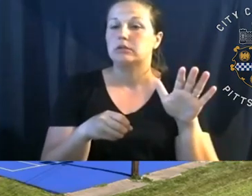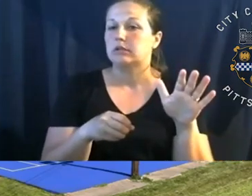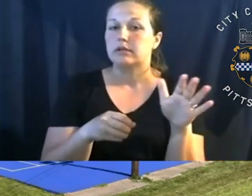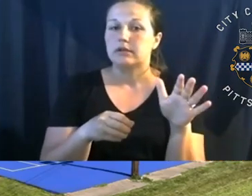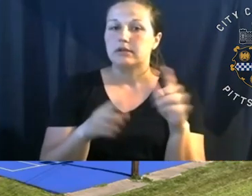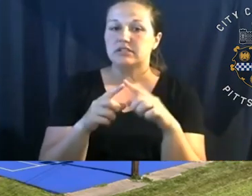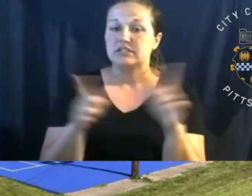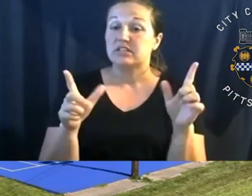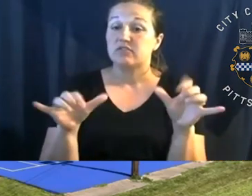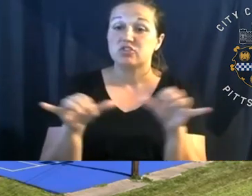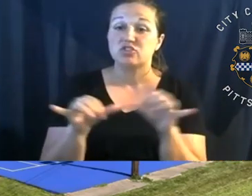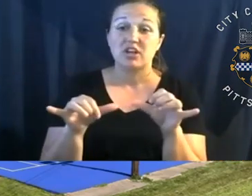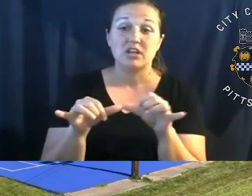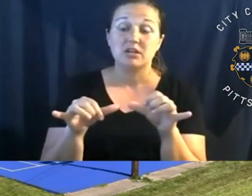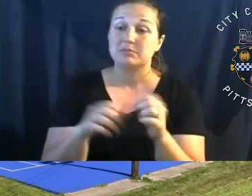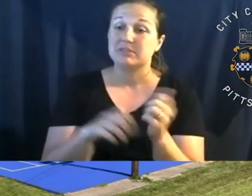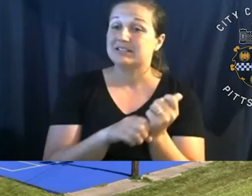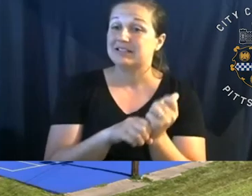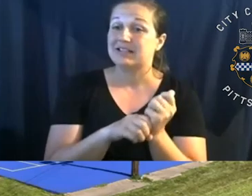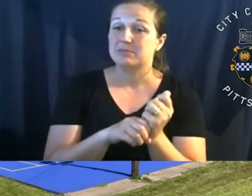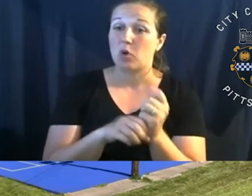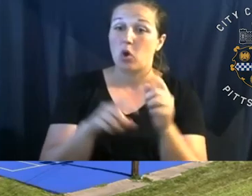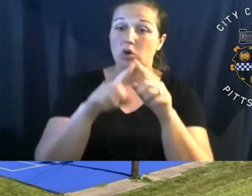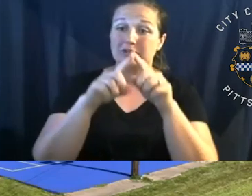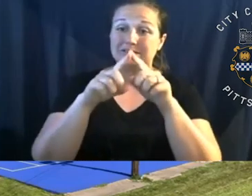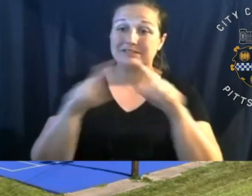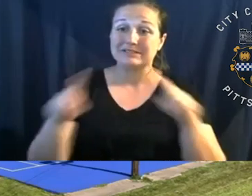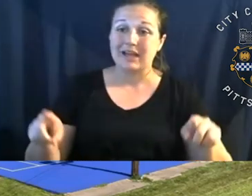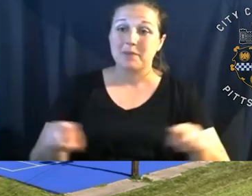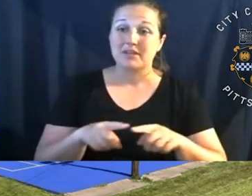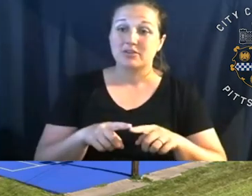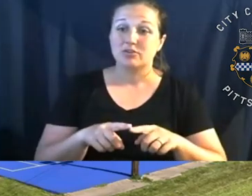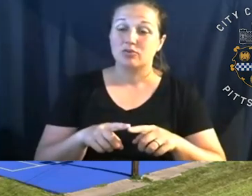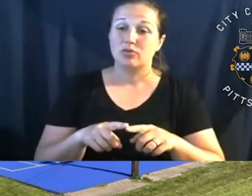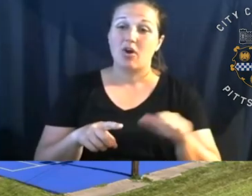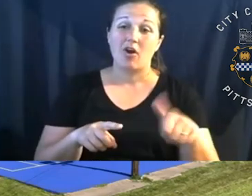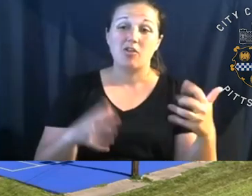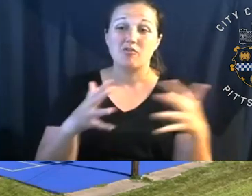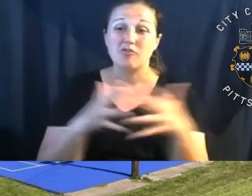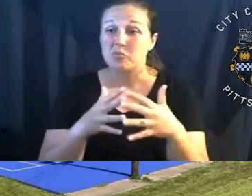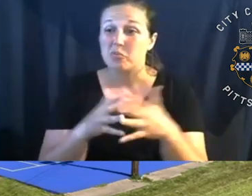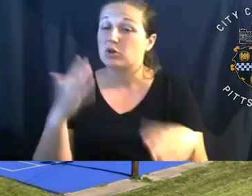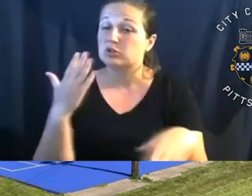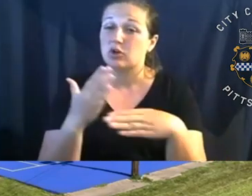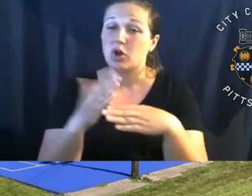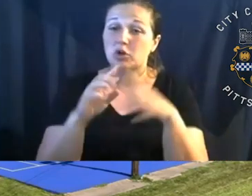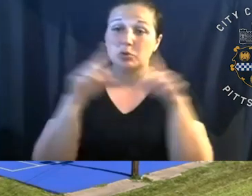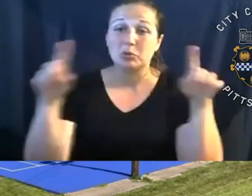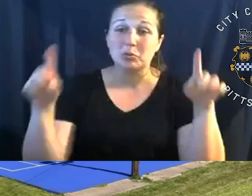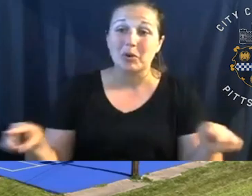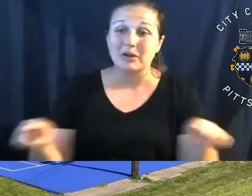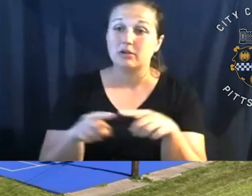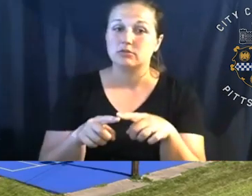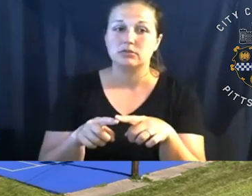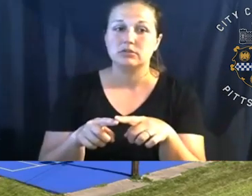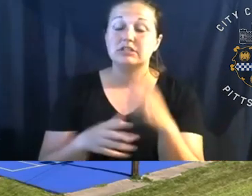you know, your typical baseball or softball diamond to rectangular fields that folks play soccer and football on. And we have a few combination fields as